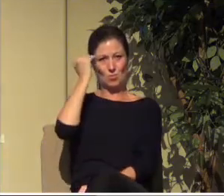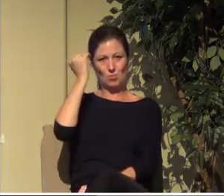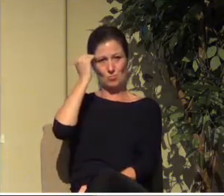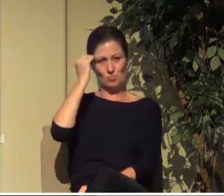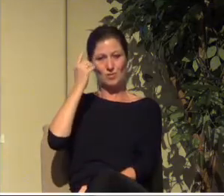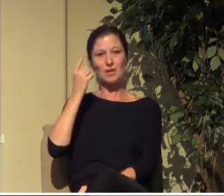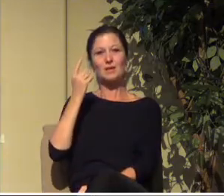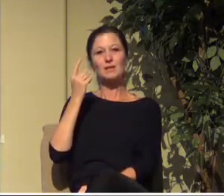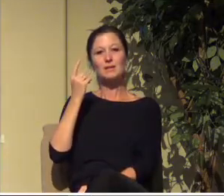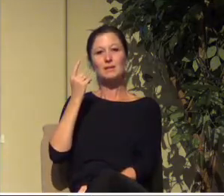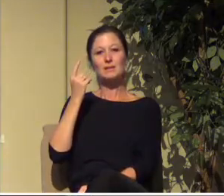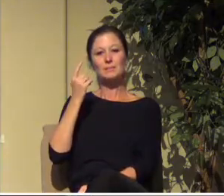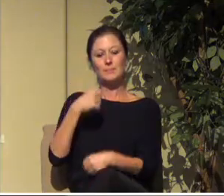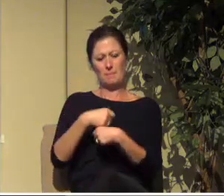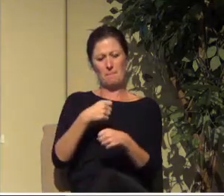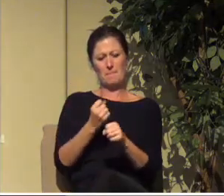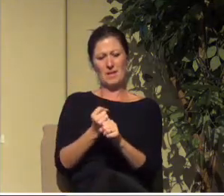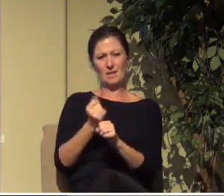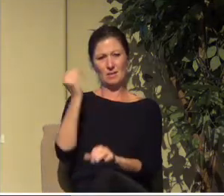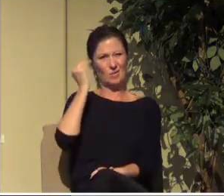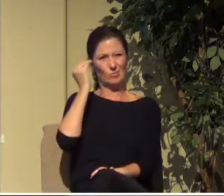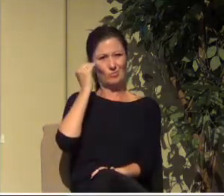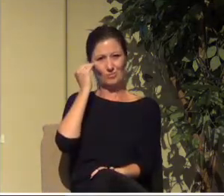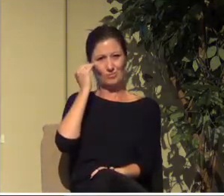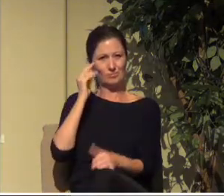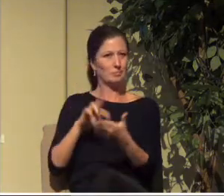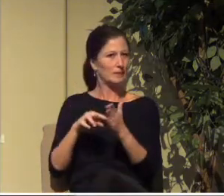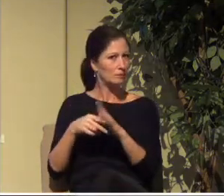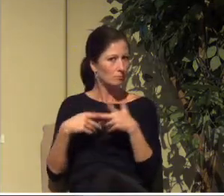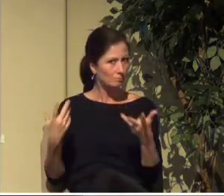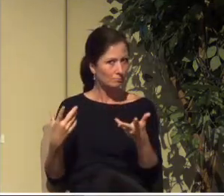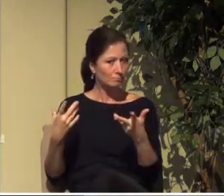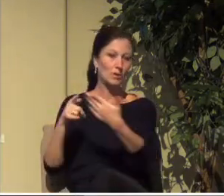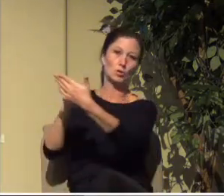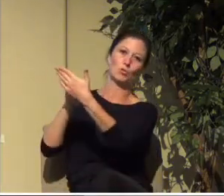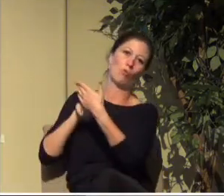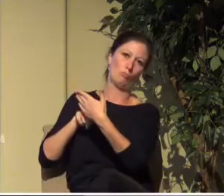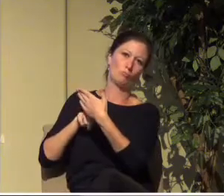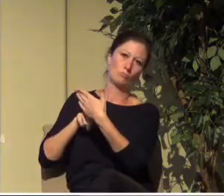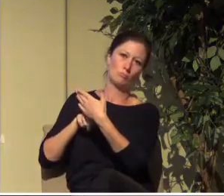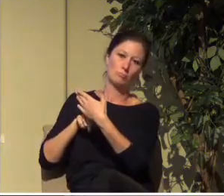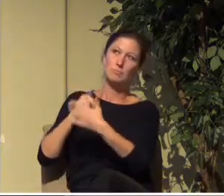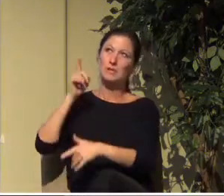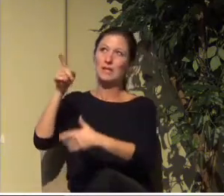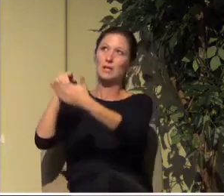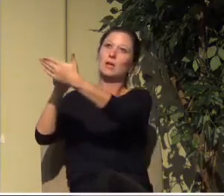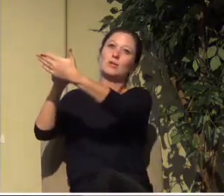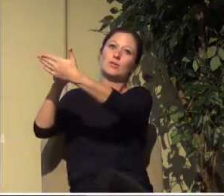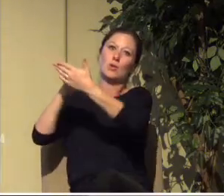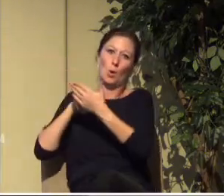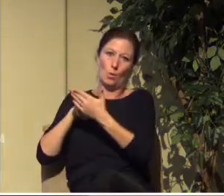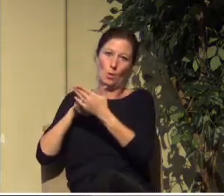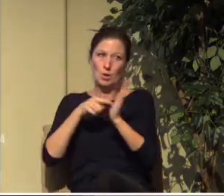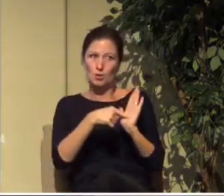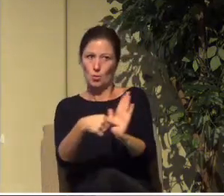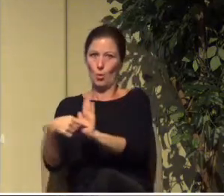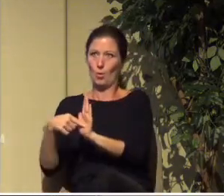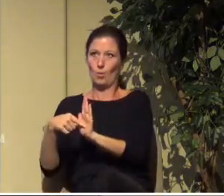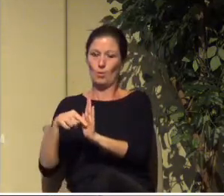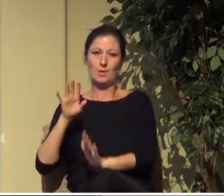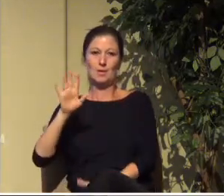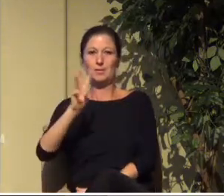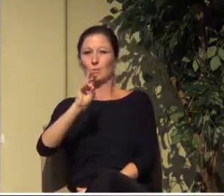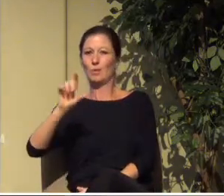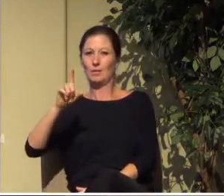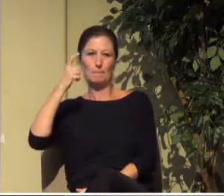This phrase made known really, it's just he revealed. He made, he revealed to us the mystery of his will.